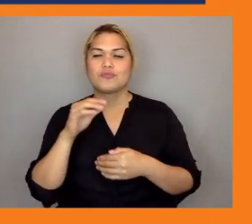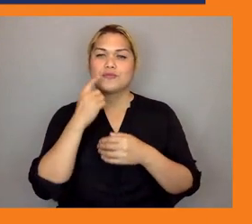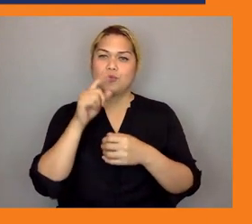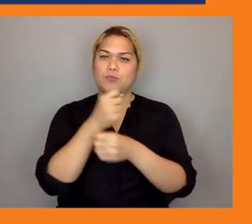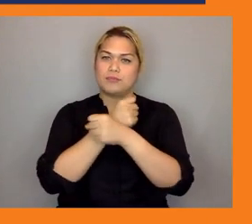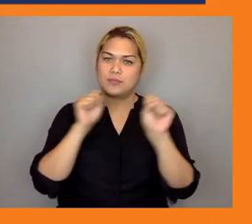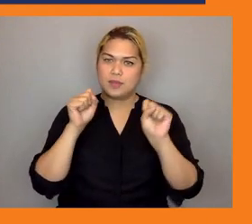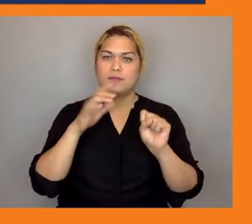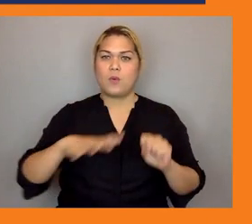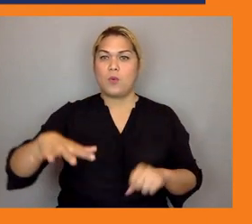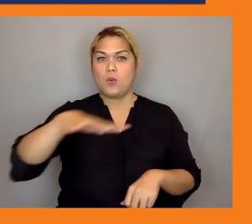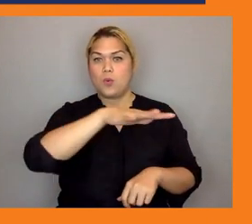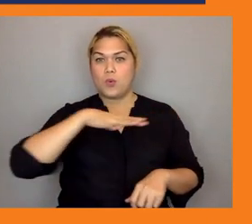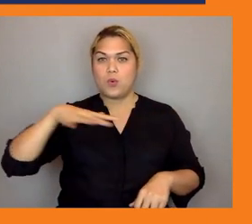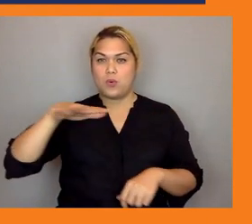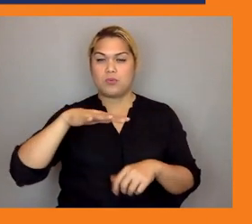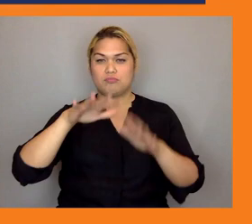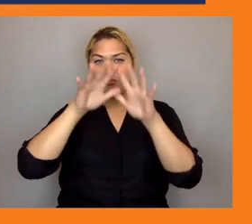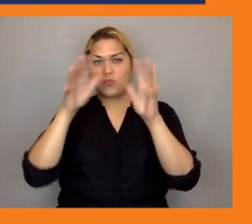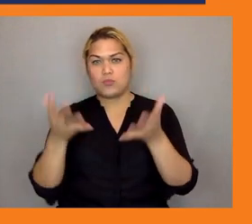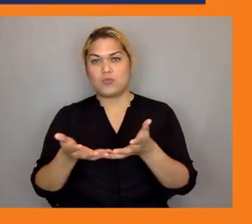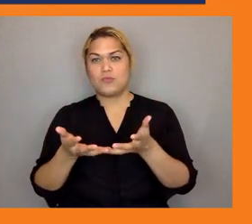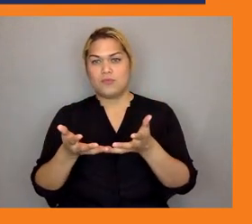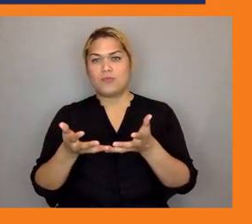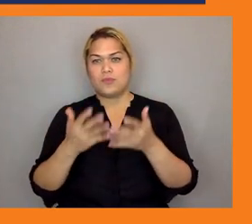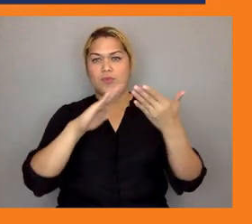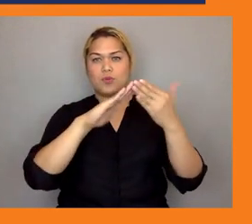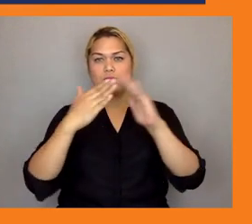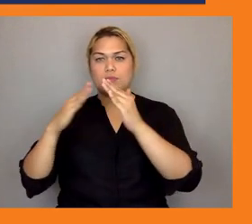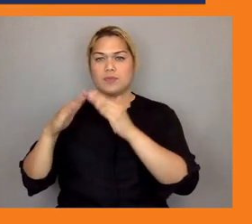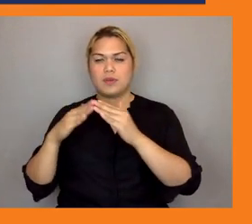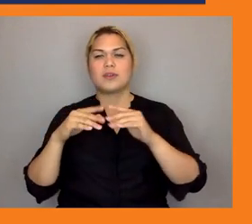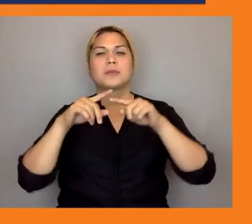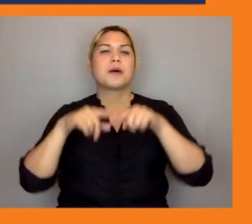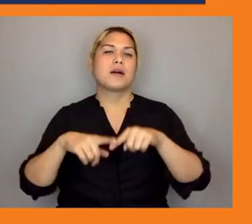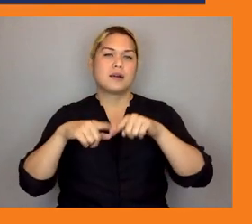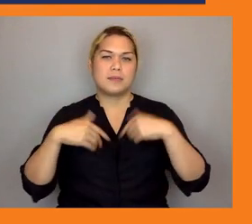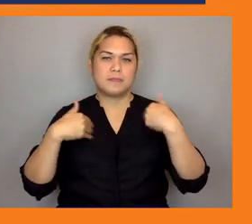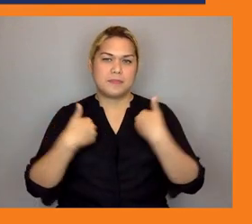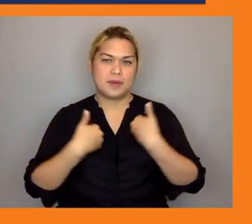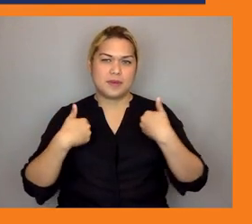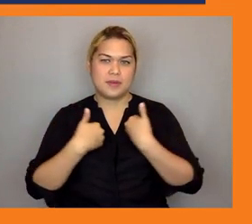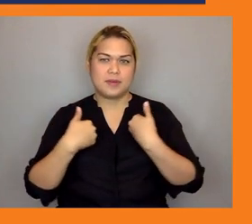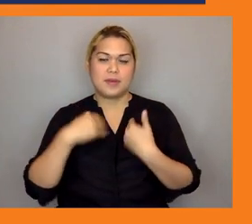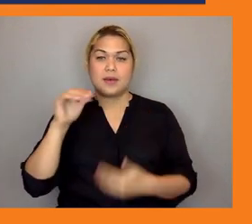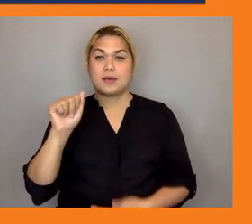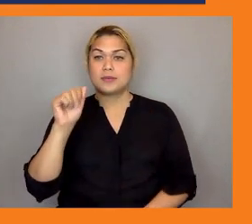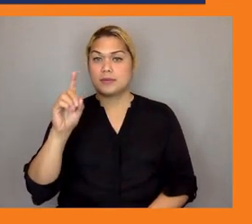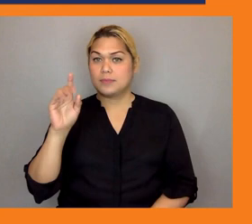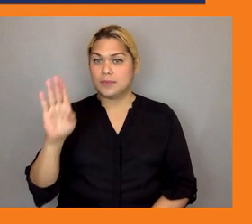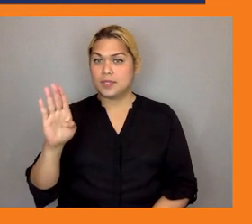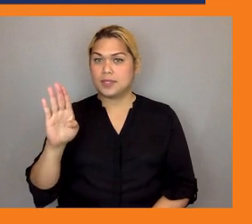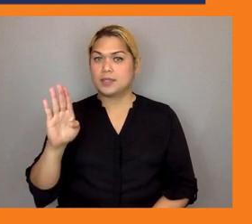them currently Rafid is working with the asian development bank to mainstream the meaningful engagement of youth in climate